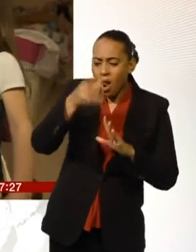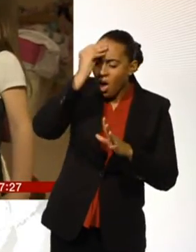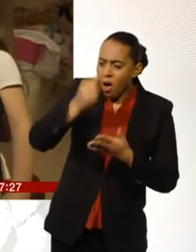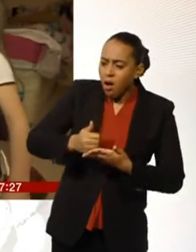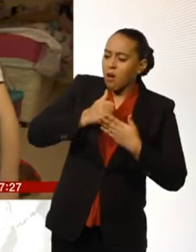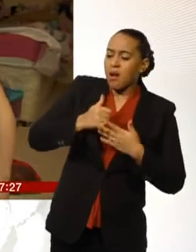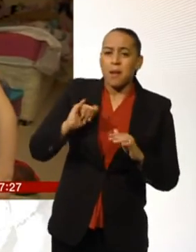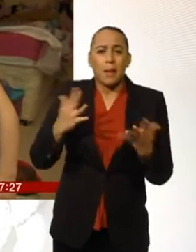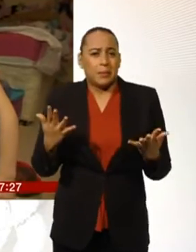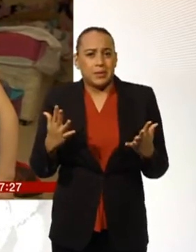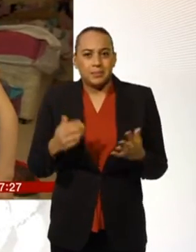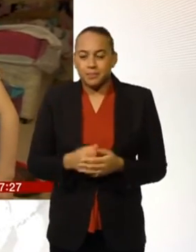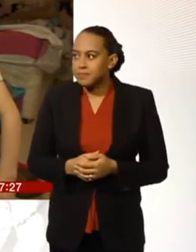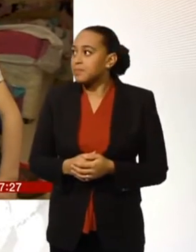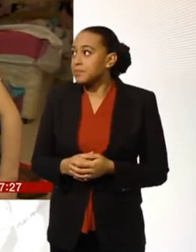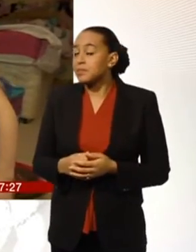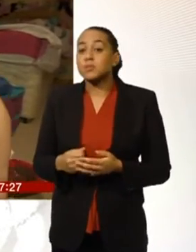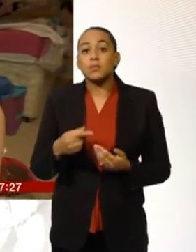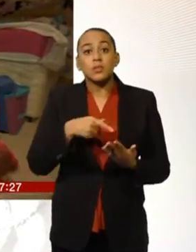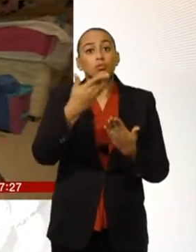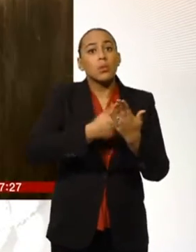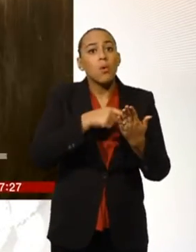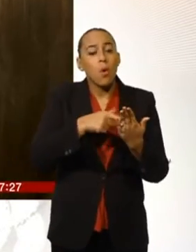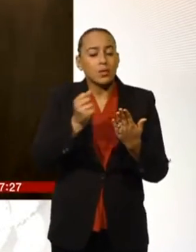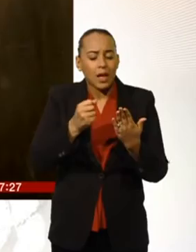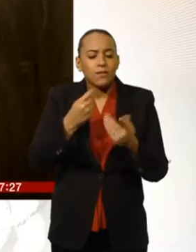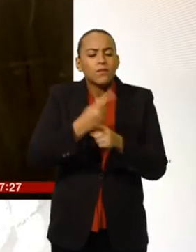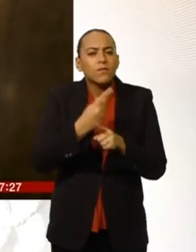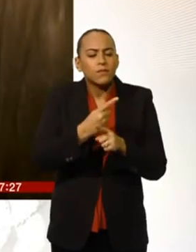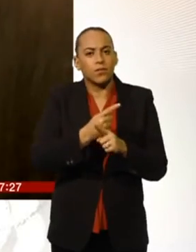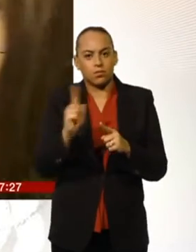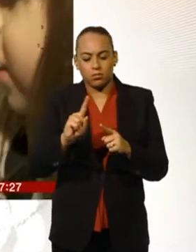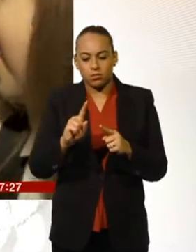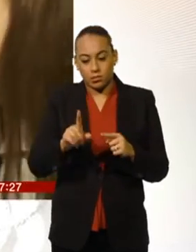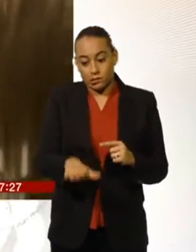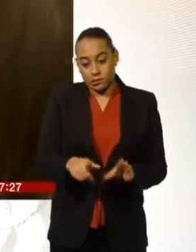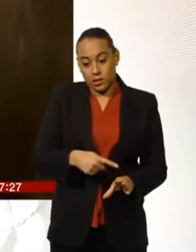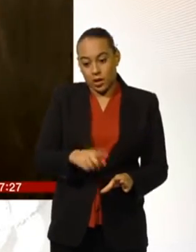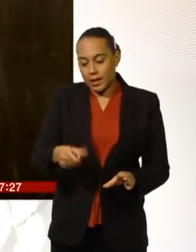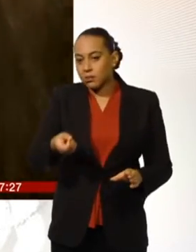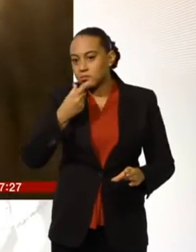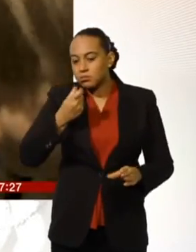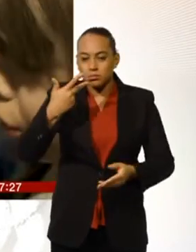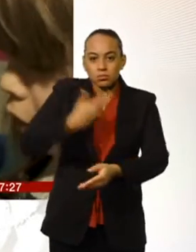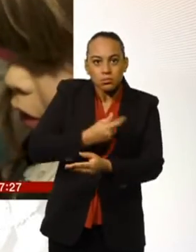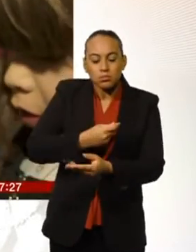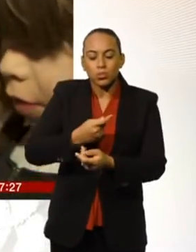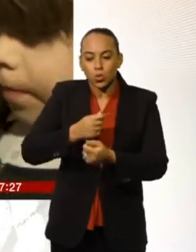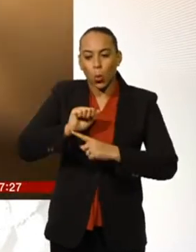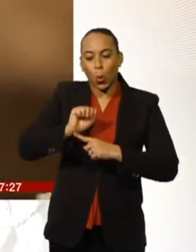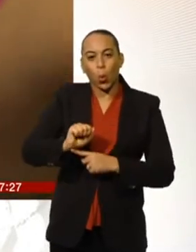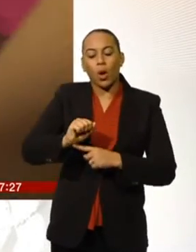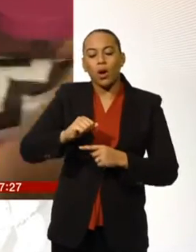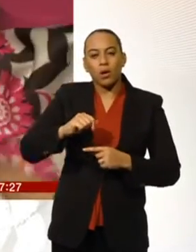report discusses the use of hormone blockers to delay puberty, which can be controversial. It says that delaying treatment does more harm than